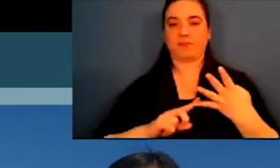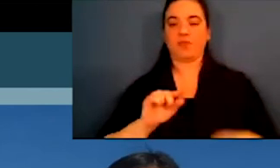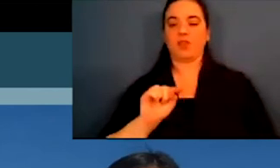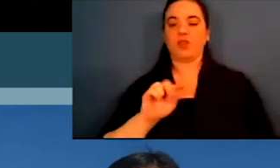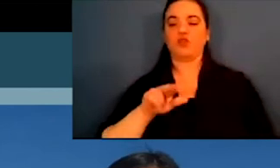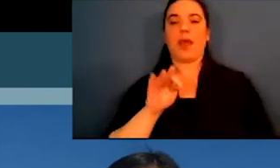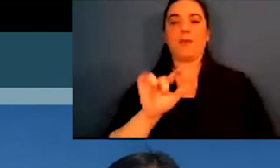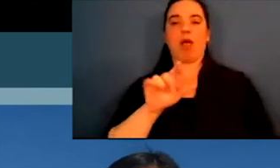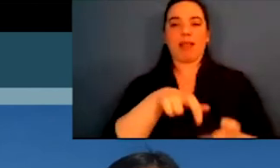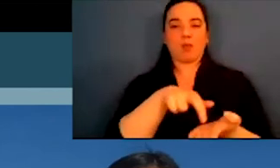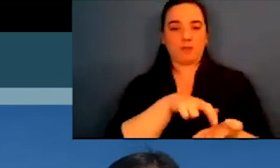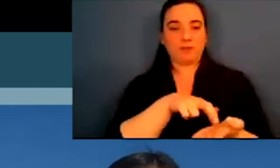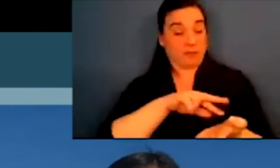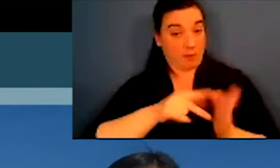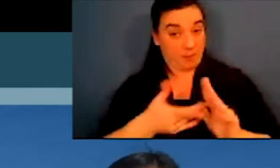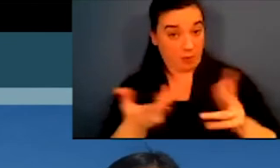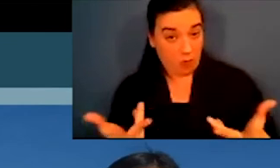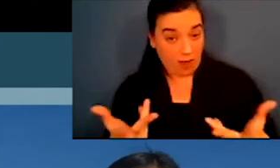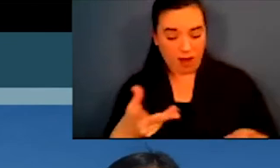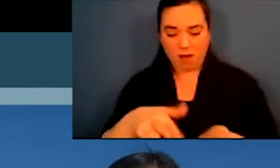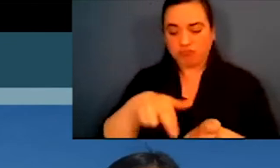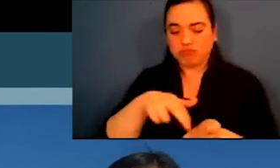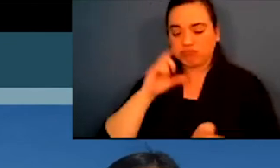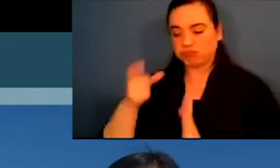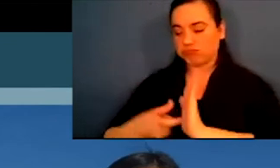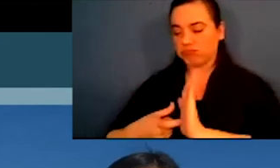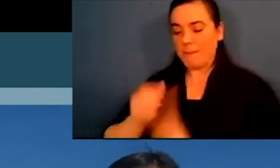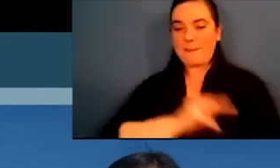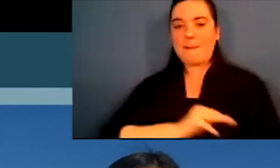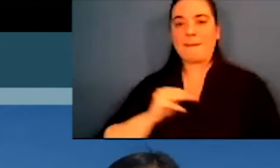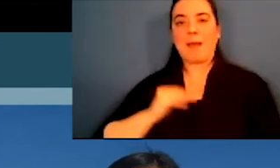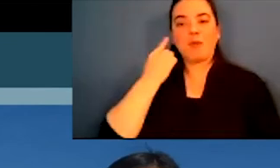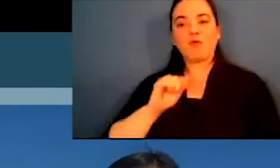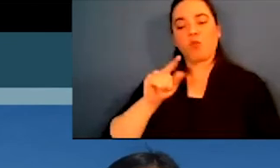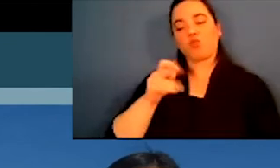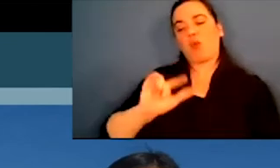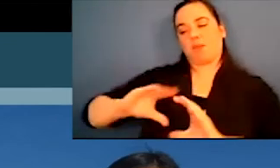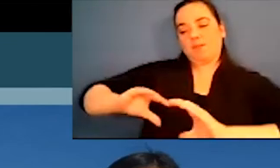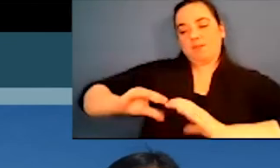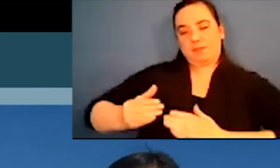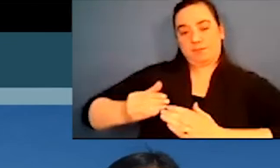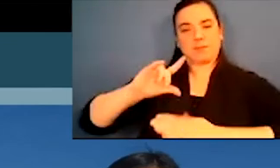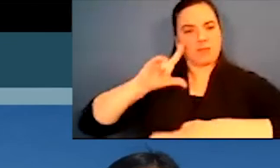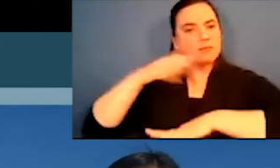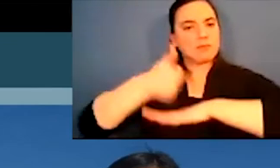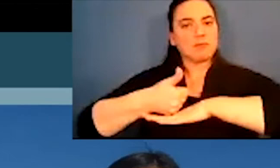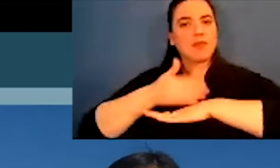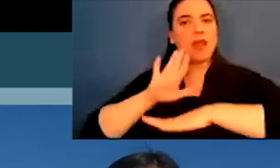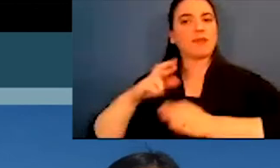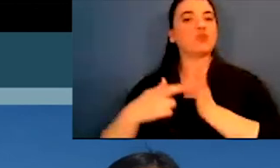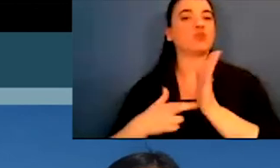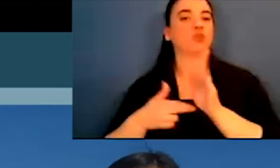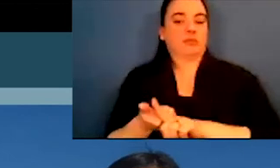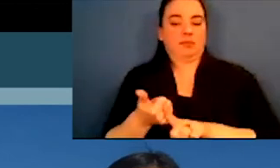So tribal enrollment, as I said, enrollment is the act of recognition of tribal members by a tribal nation